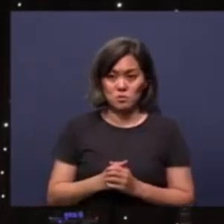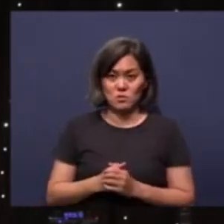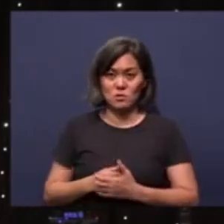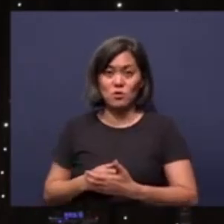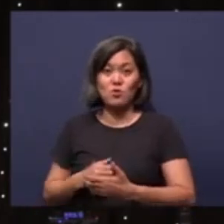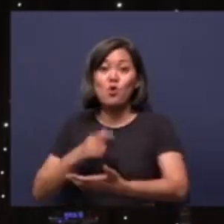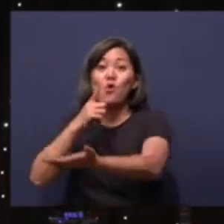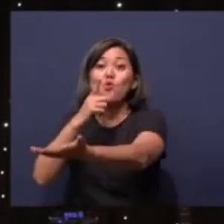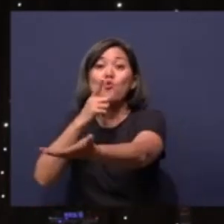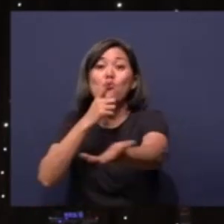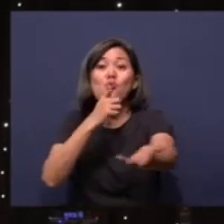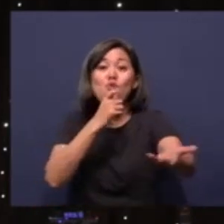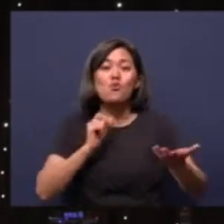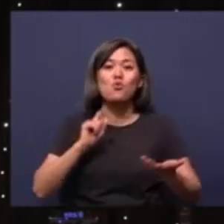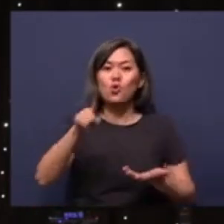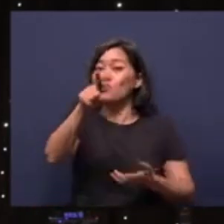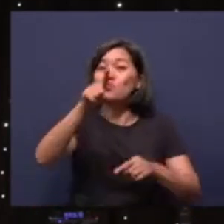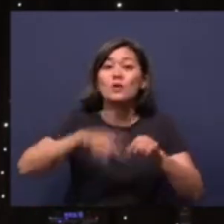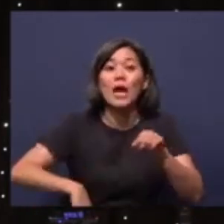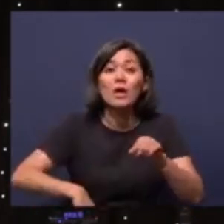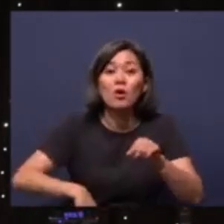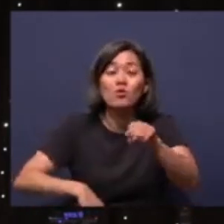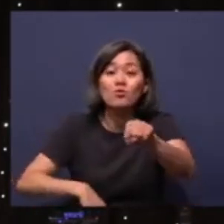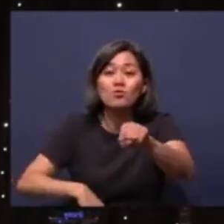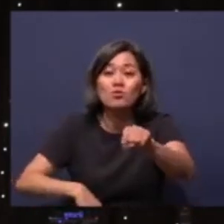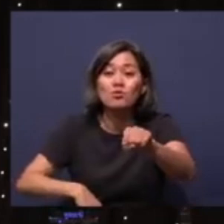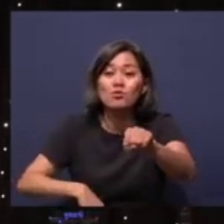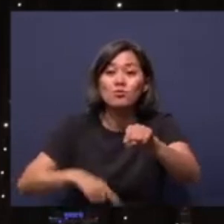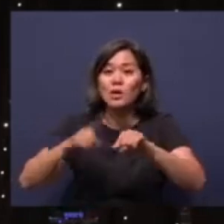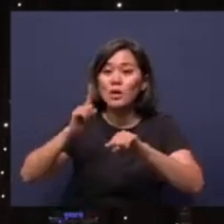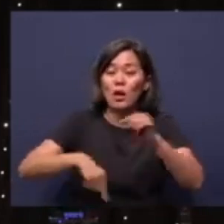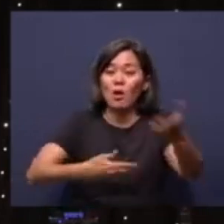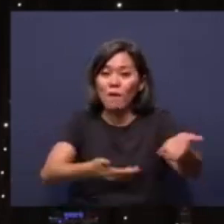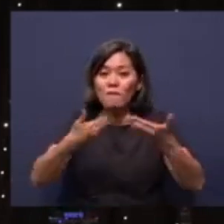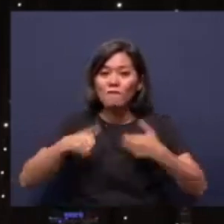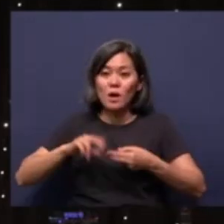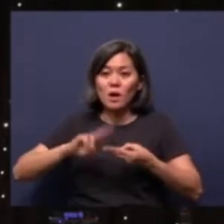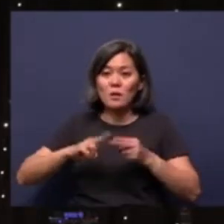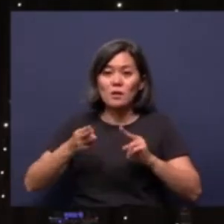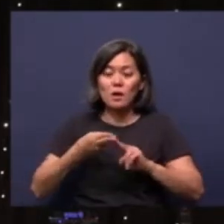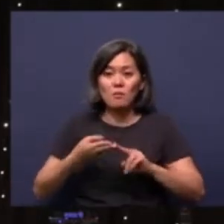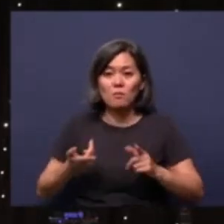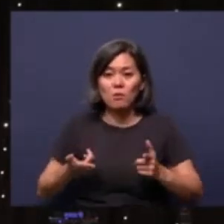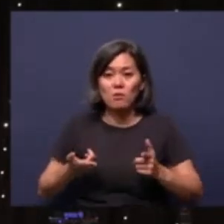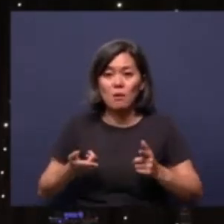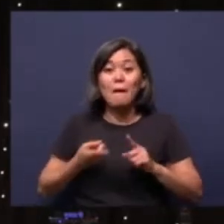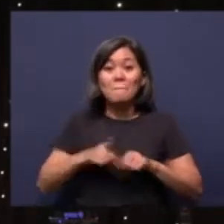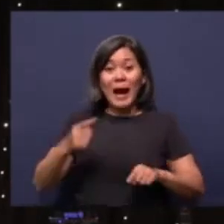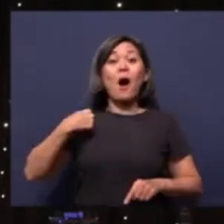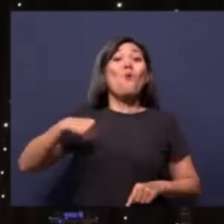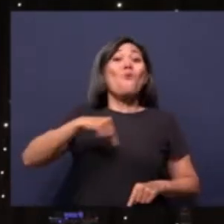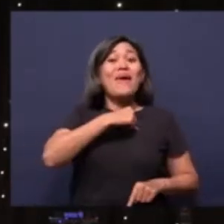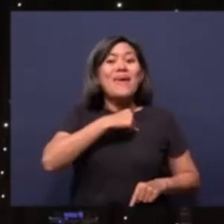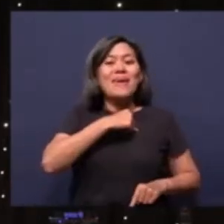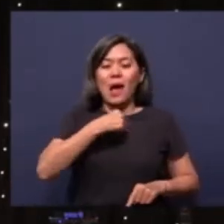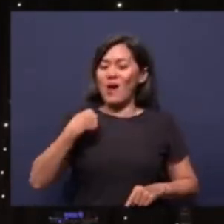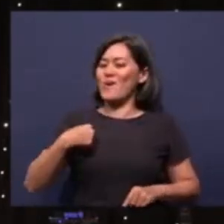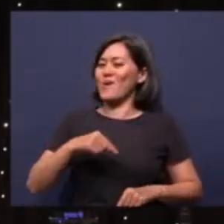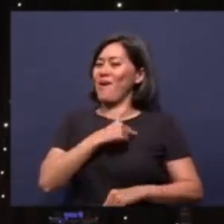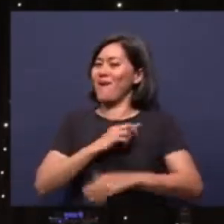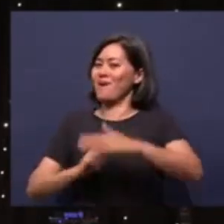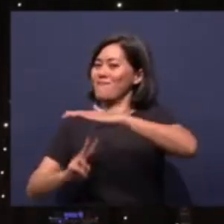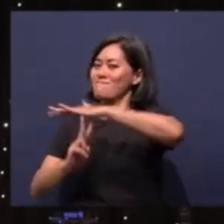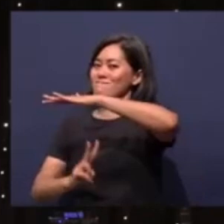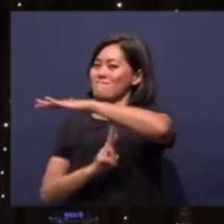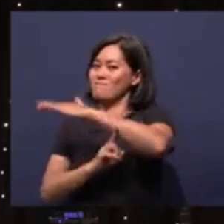Who will go? You cannot go. You are not allowed to enter your neighbor's compound. But we are the bridge to